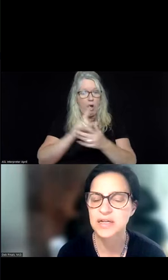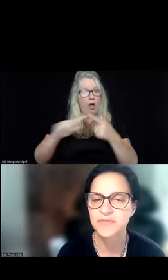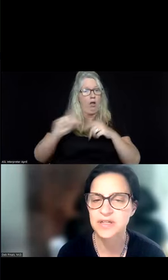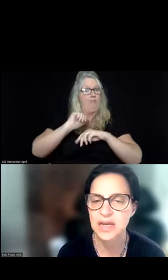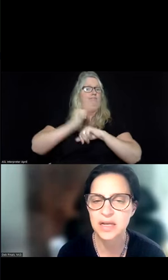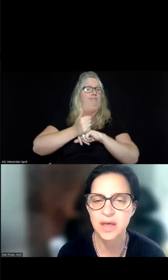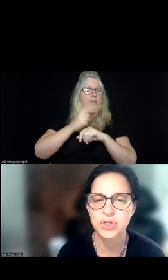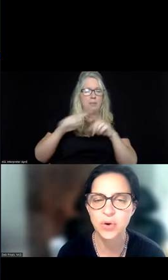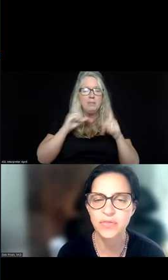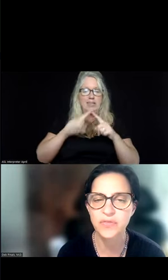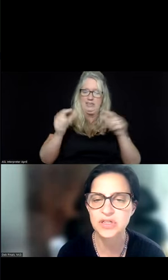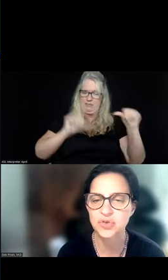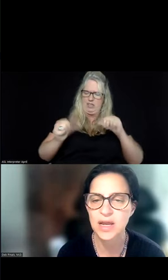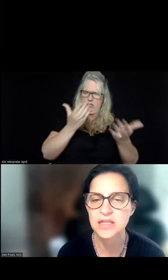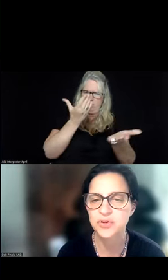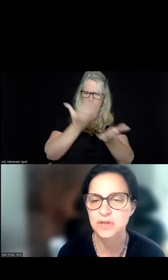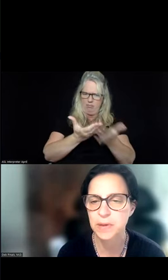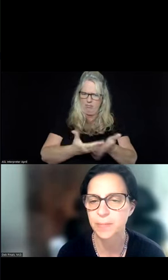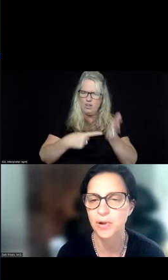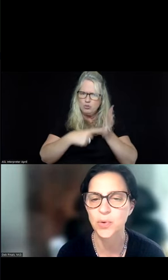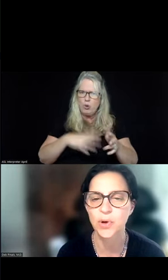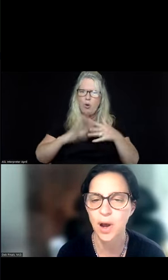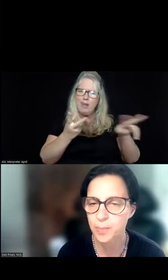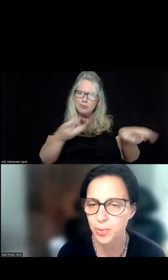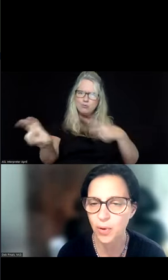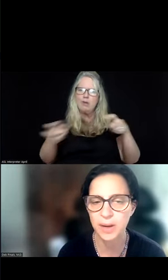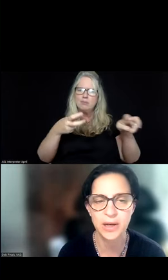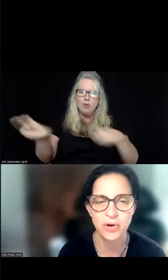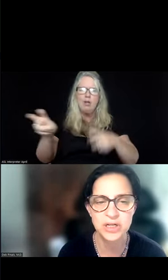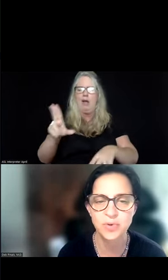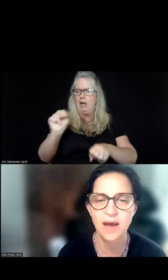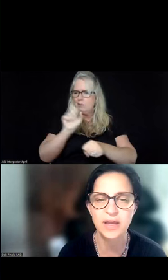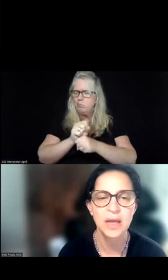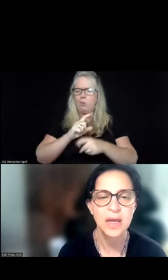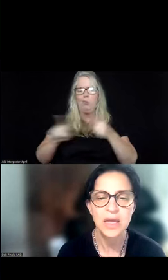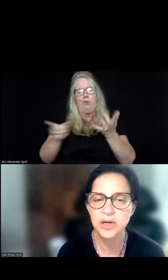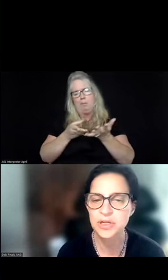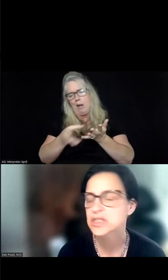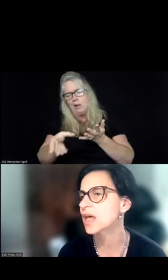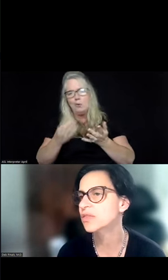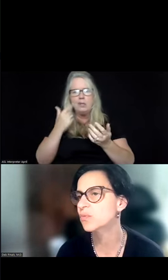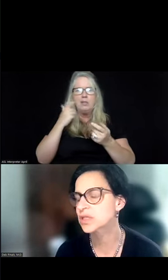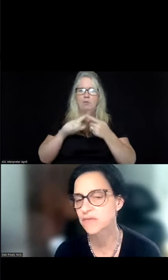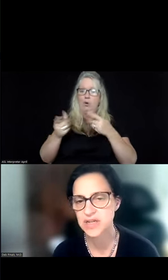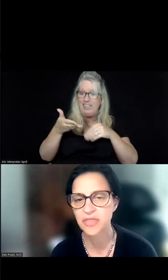out of scientific data that was showing that these transfers of people who were unemployed, minoritized, were having increased risk of death